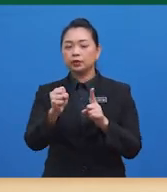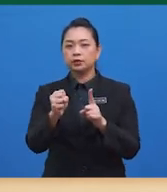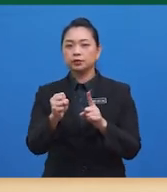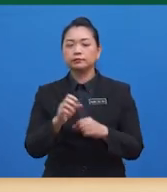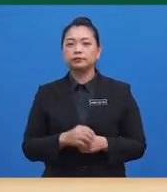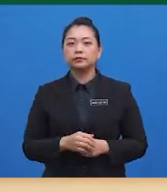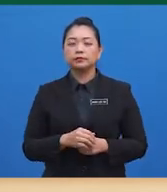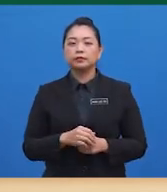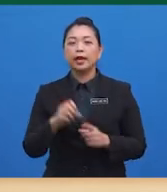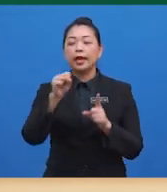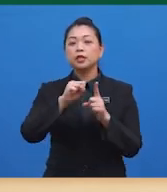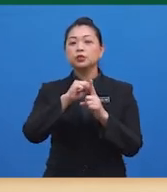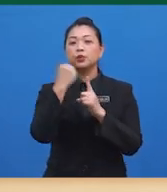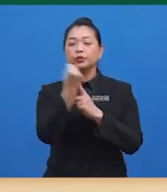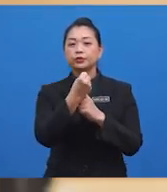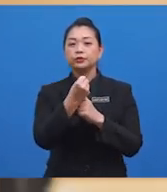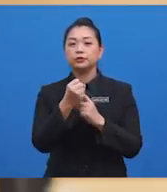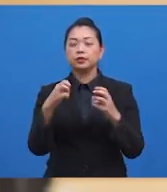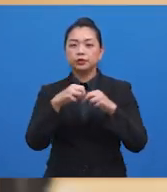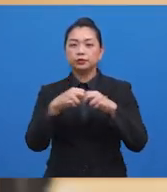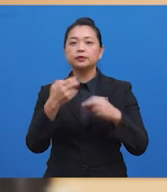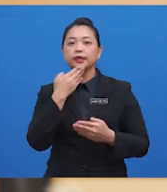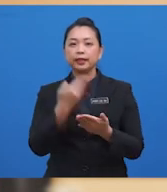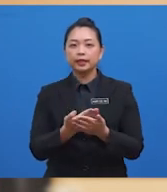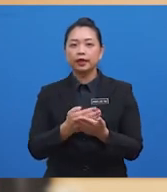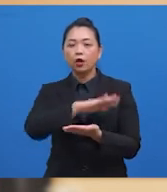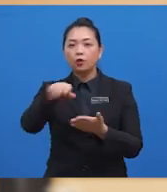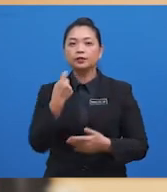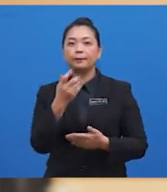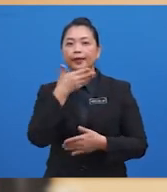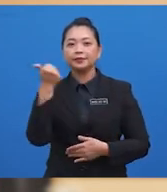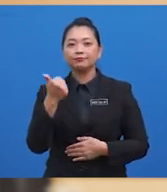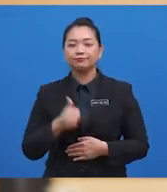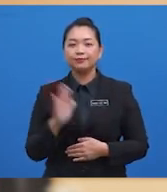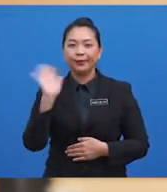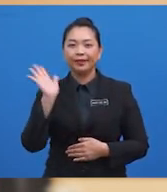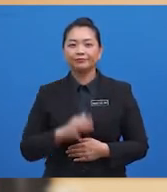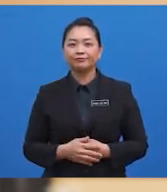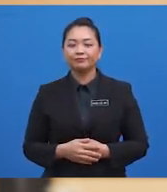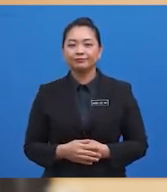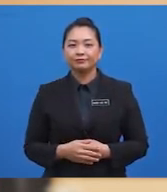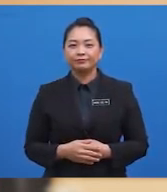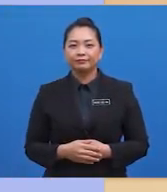pertinent social issue in Malaysia today. Thank you and all the best. Goodbye.